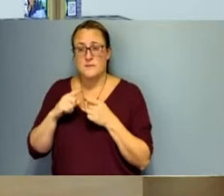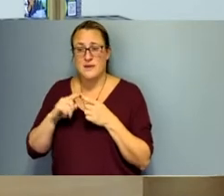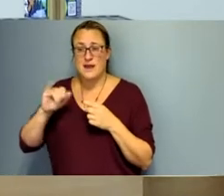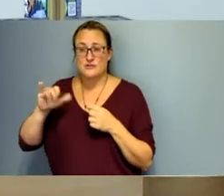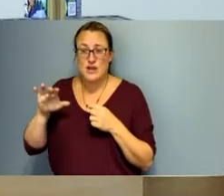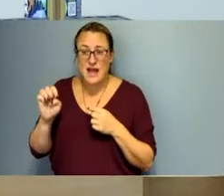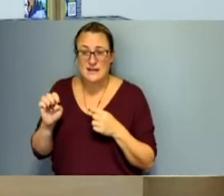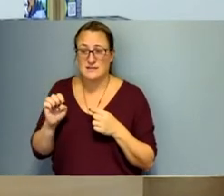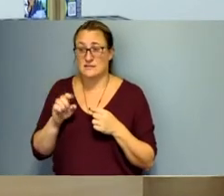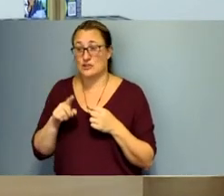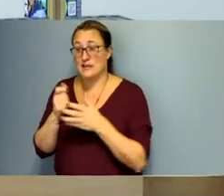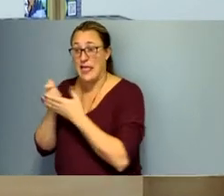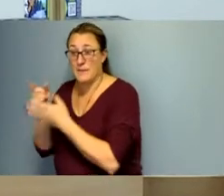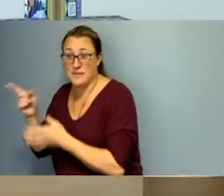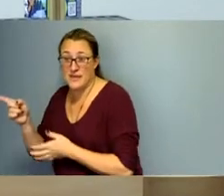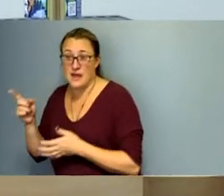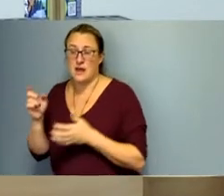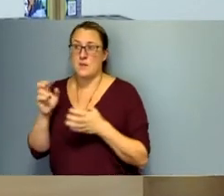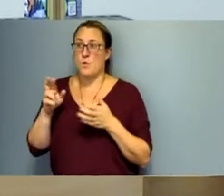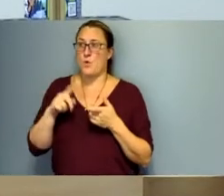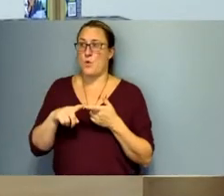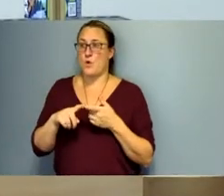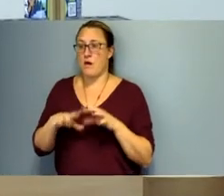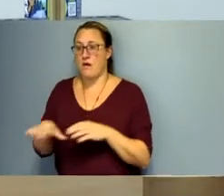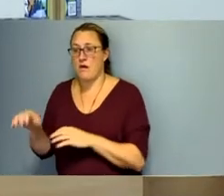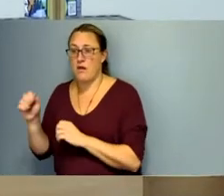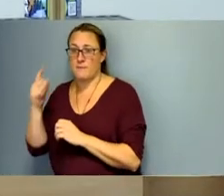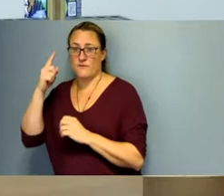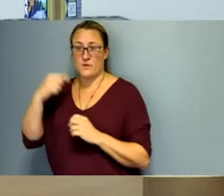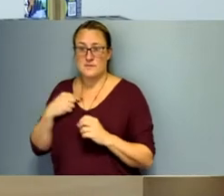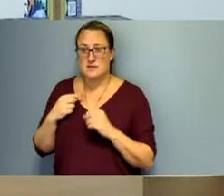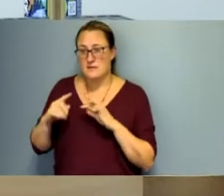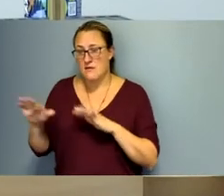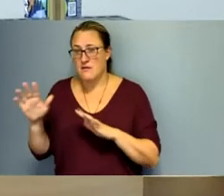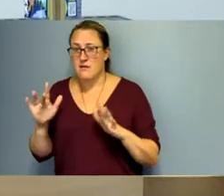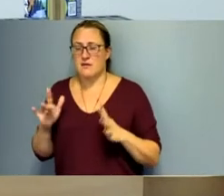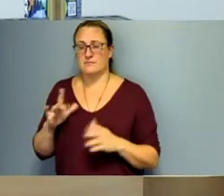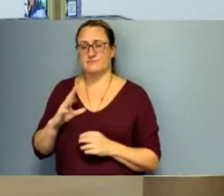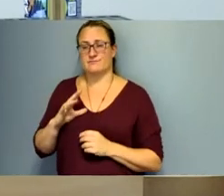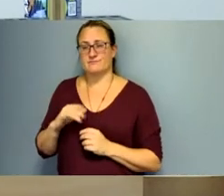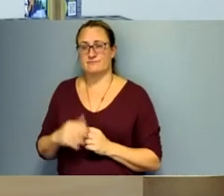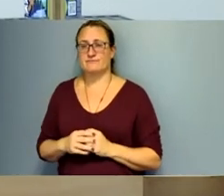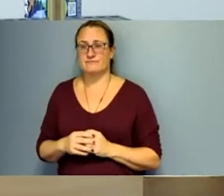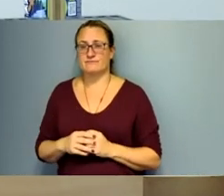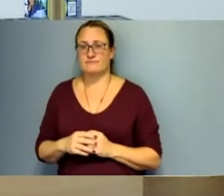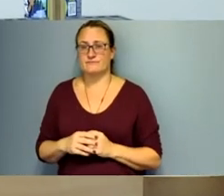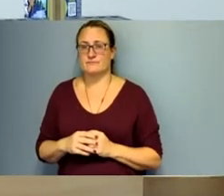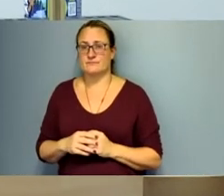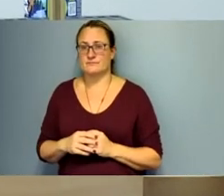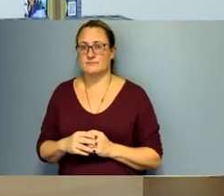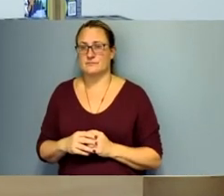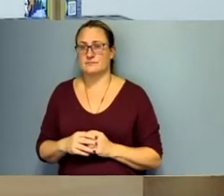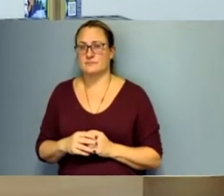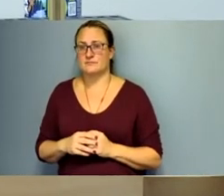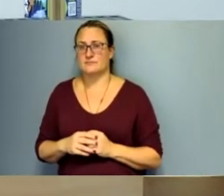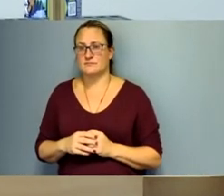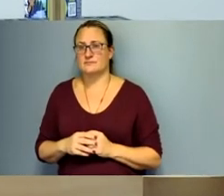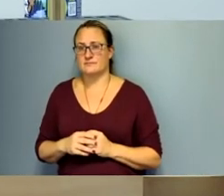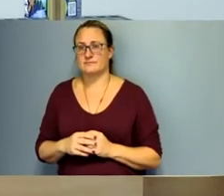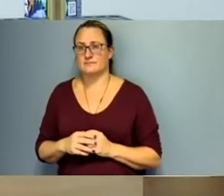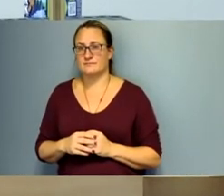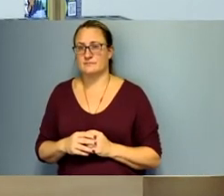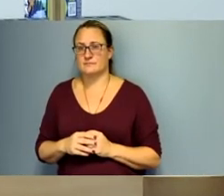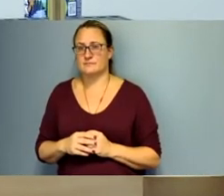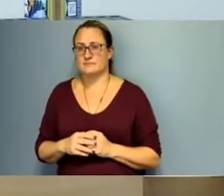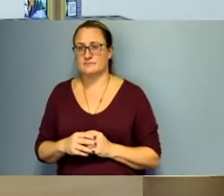helped them or you know how she did something for them and uh you know i i